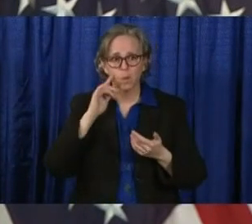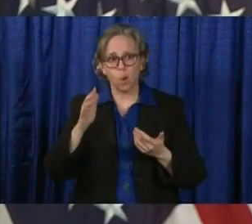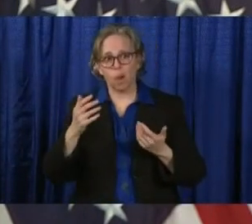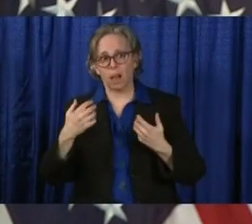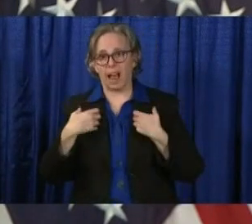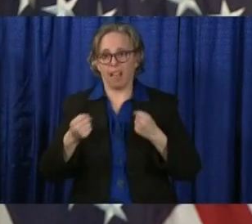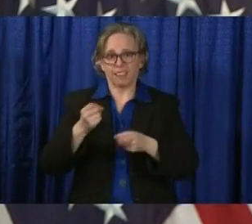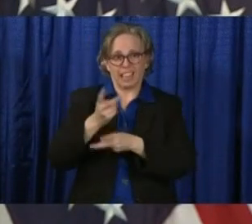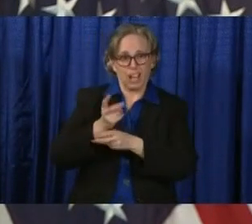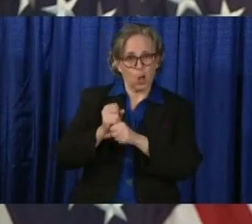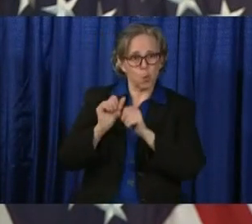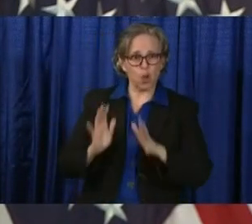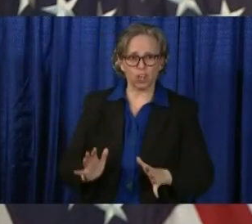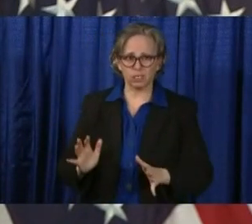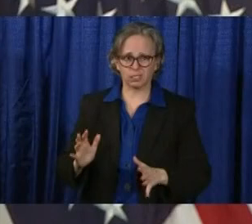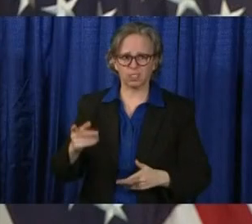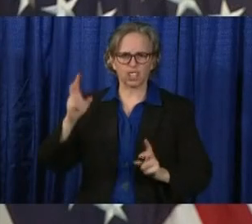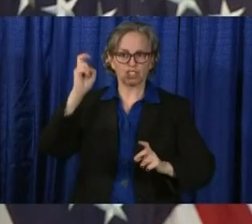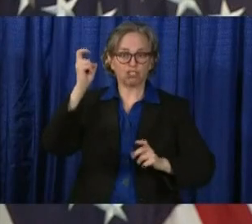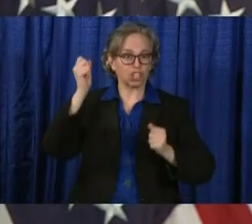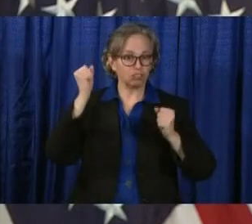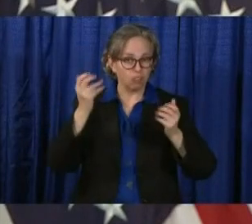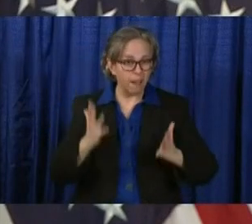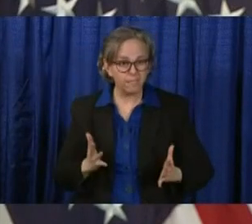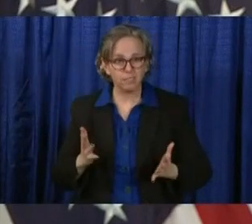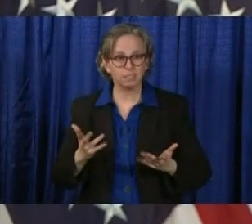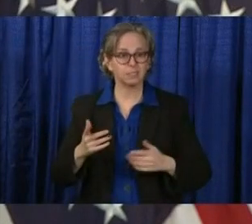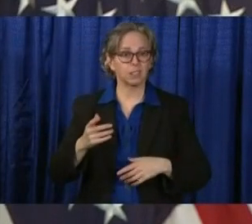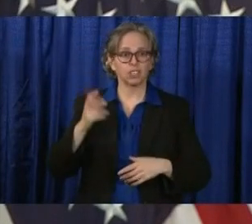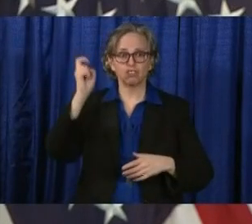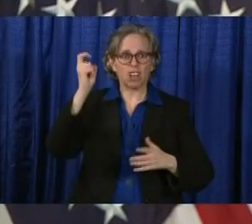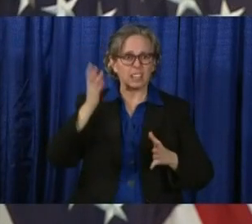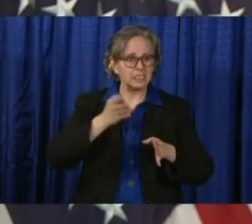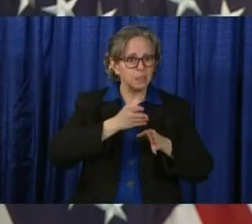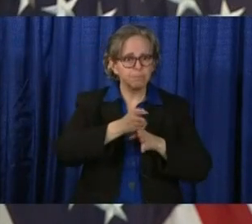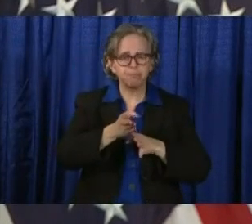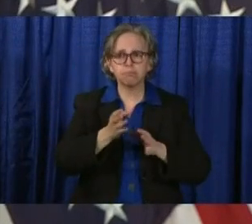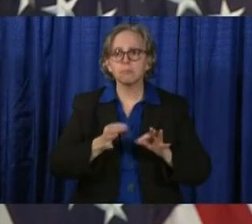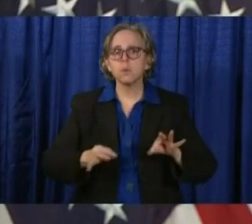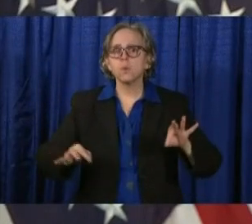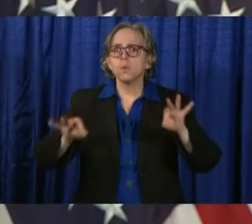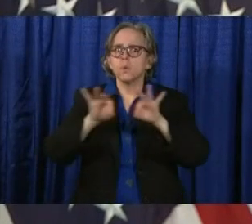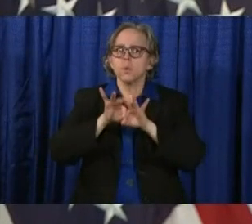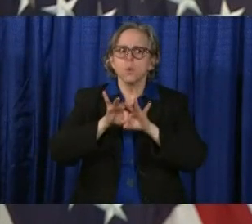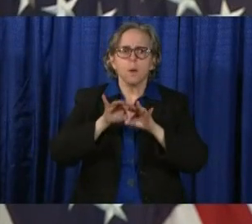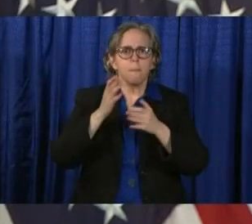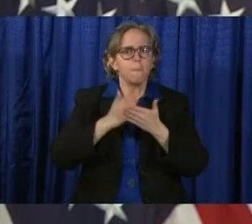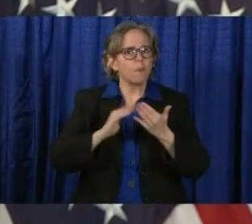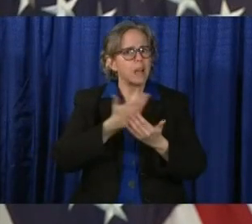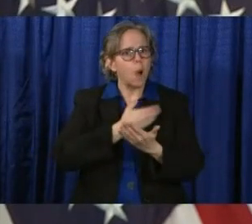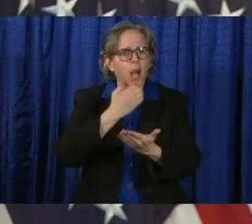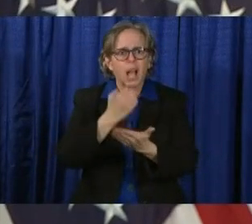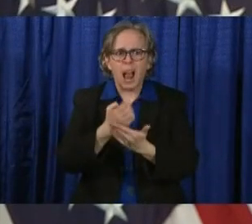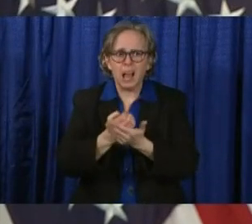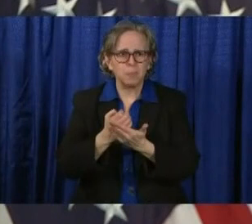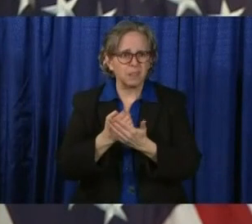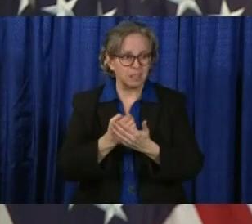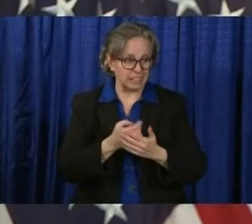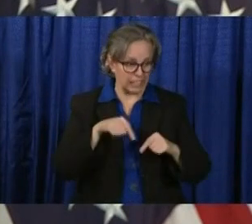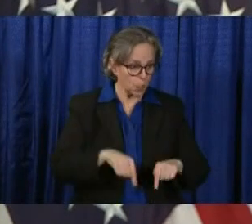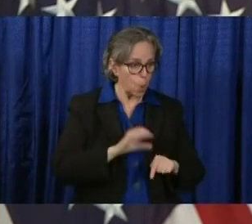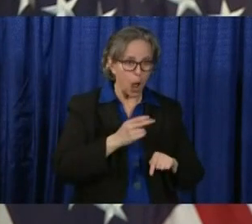The trucking industry is always a vital part of the economy, not only for Ohio, but the entire United States.